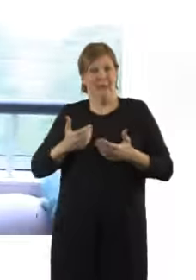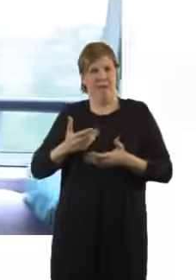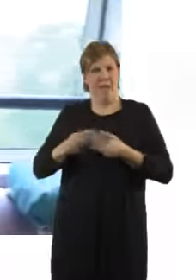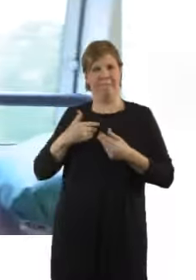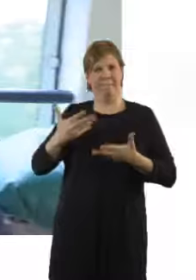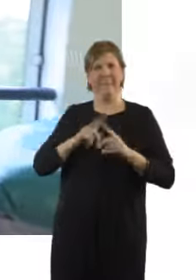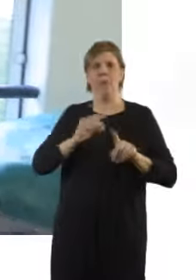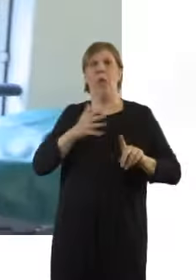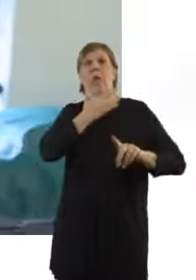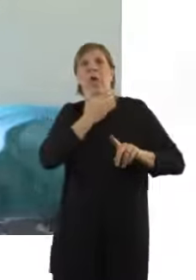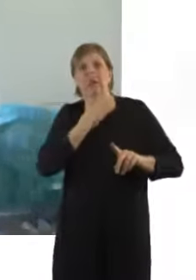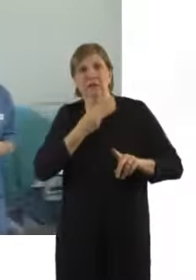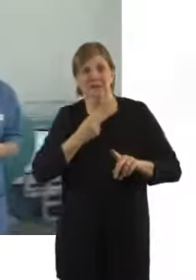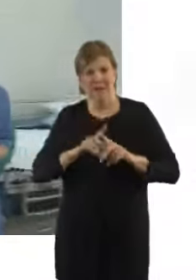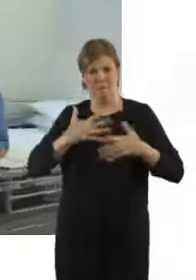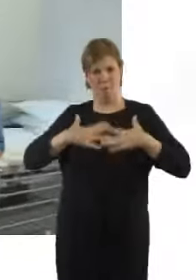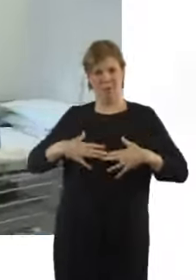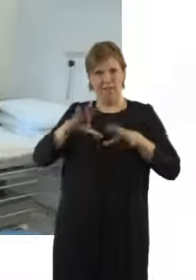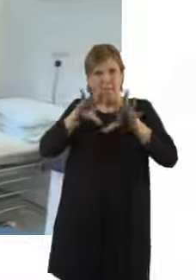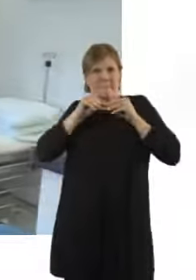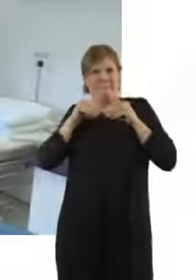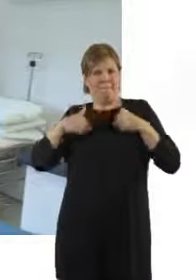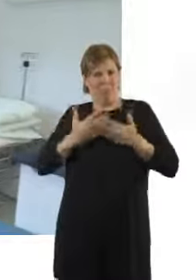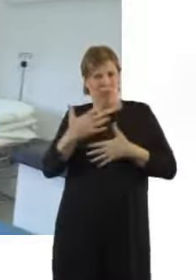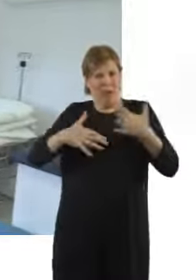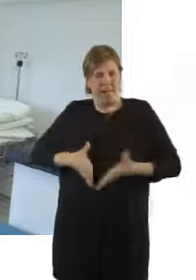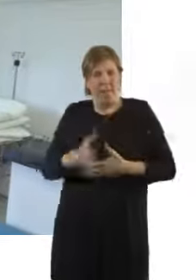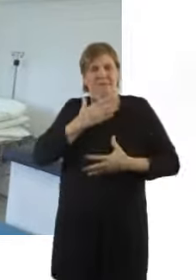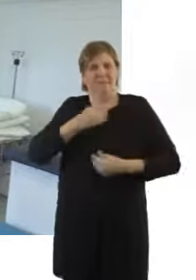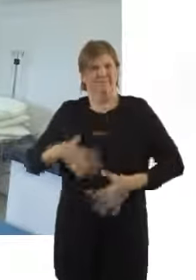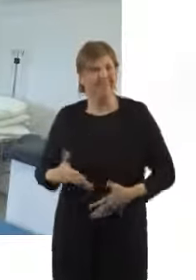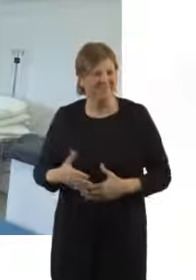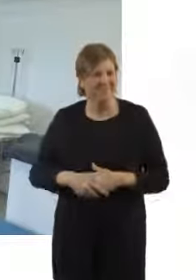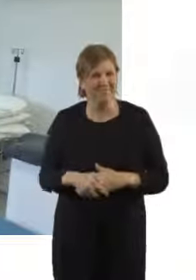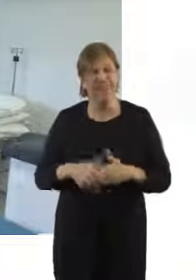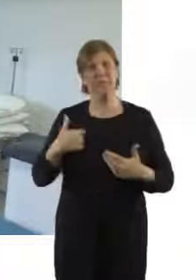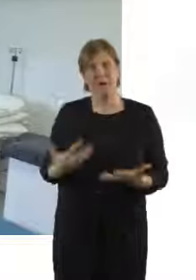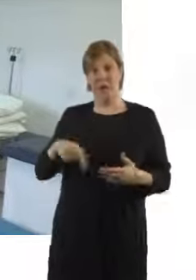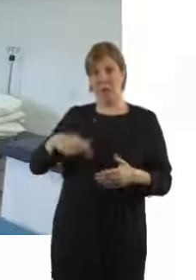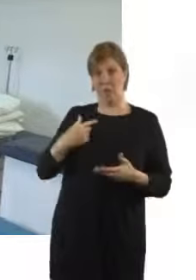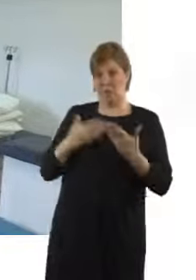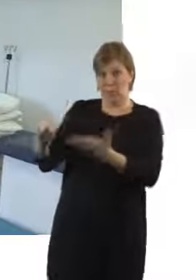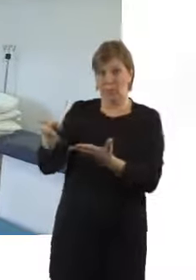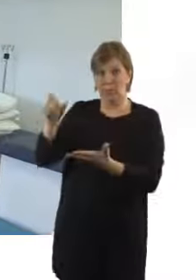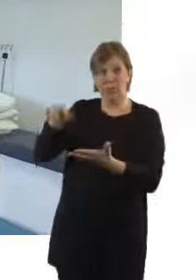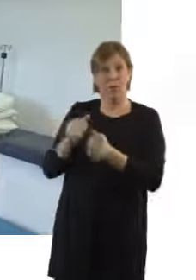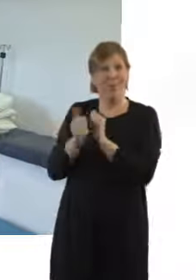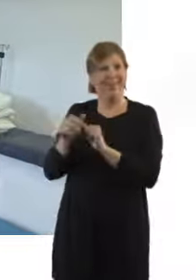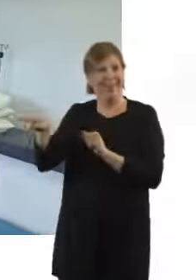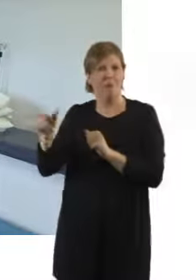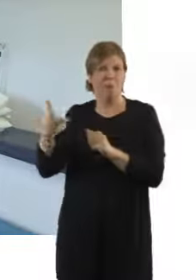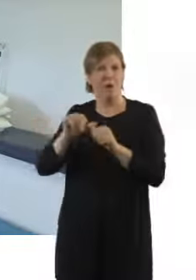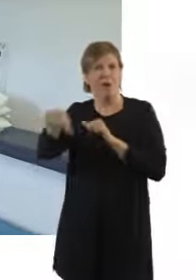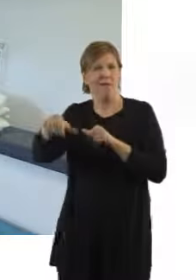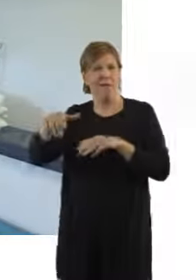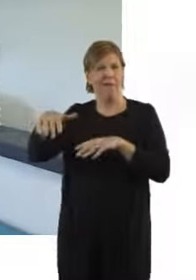labour. It's important that they don't become dehydrated because the body needs calories to labour efficiently. So I'm now going to hand you over to our colleagues